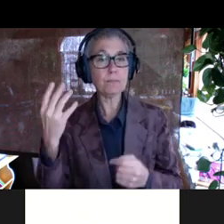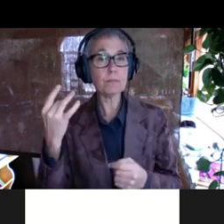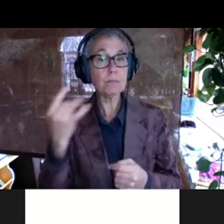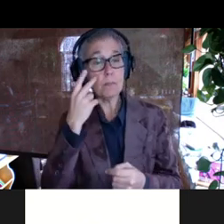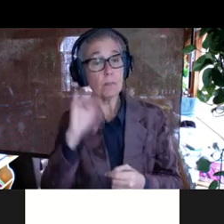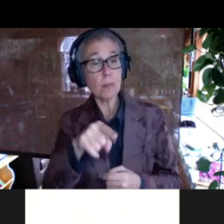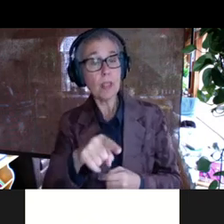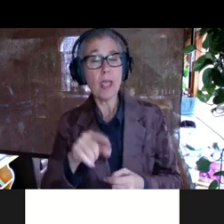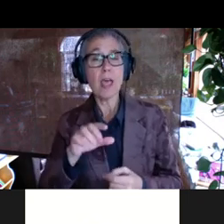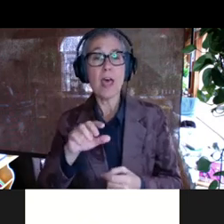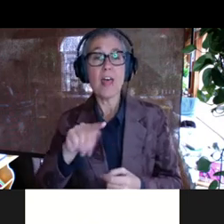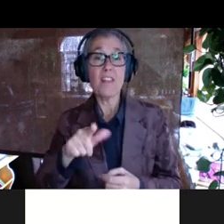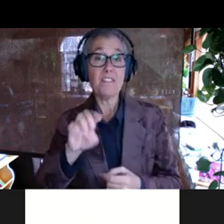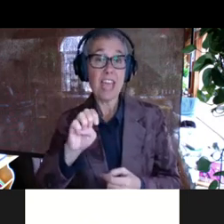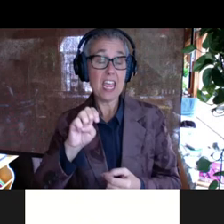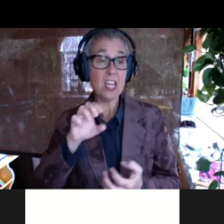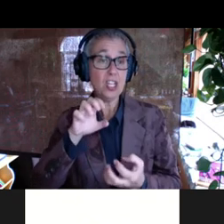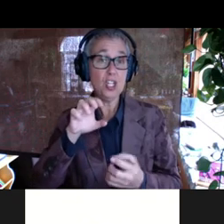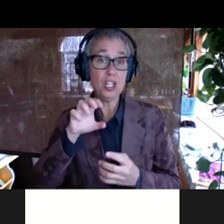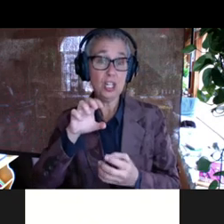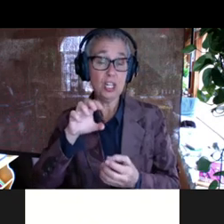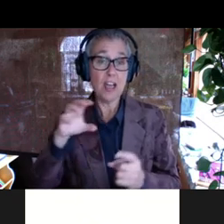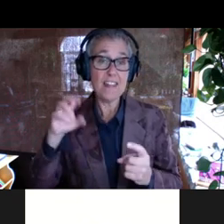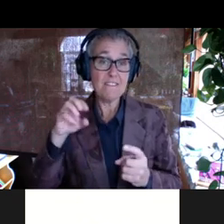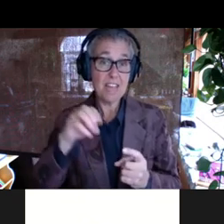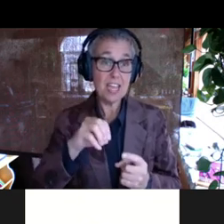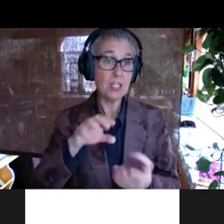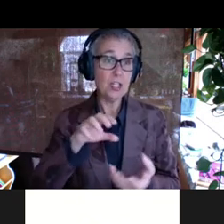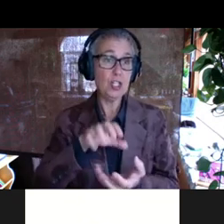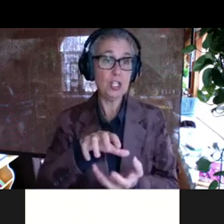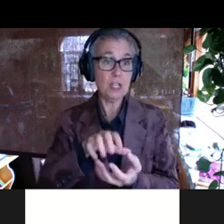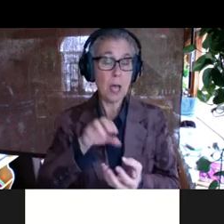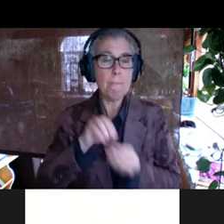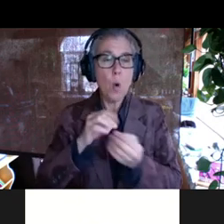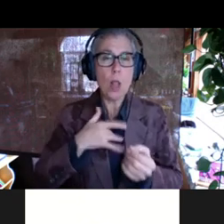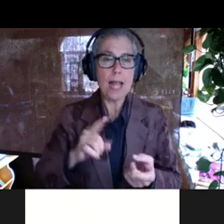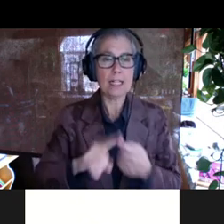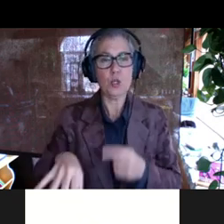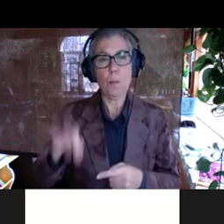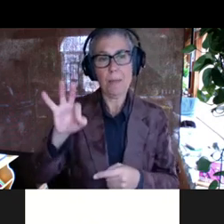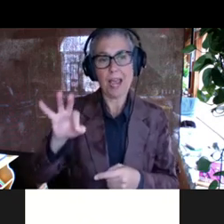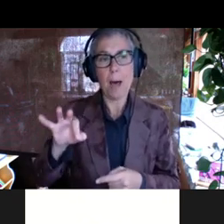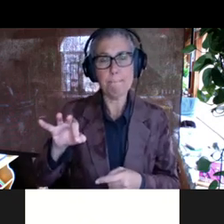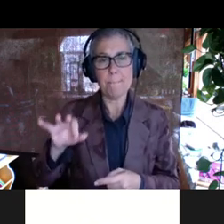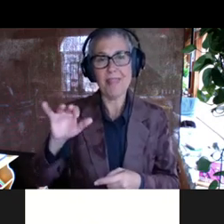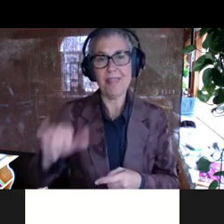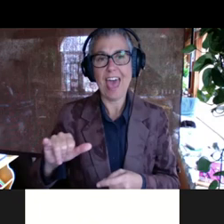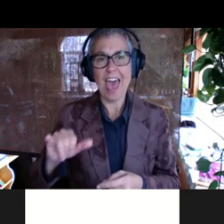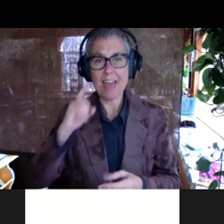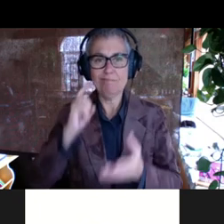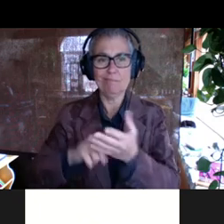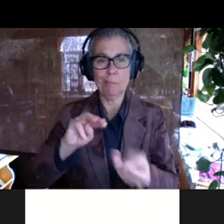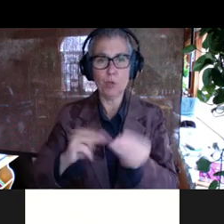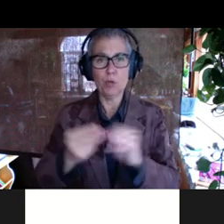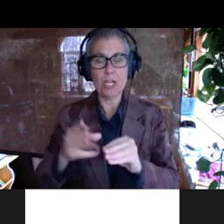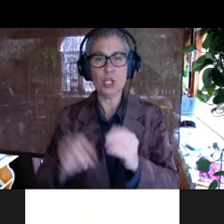phage that, phage are more likely to pick up this, this transition mutation and thus evolve quickly. Um, and, and thus those are